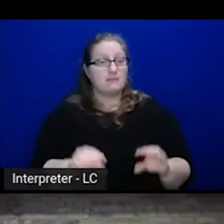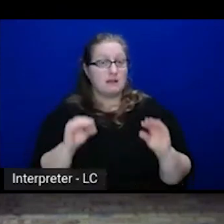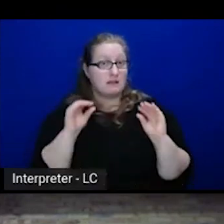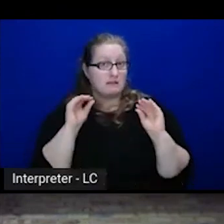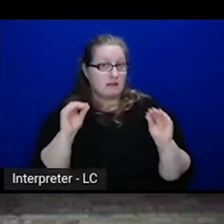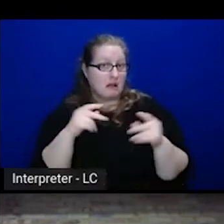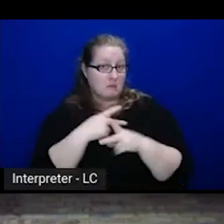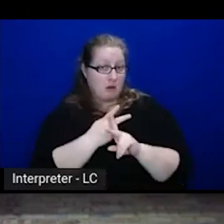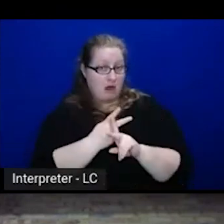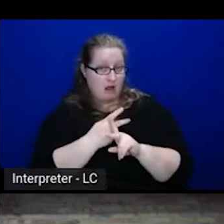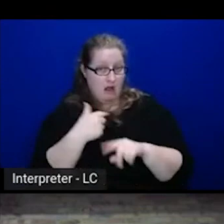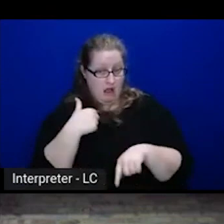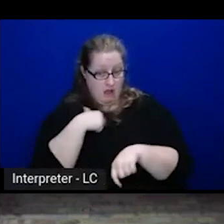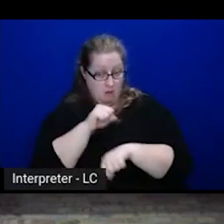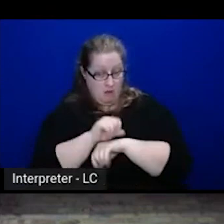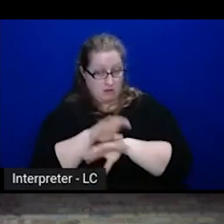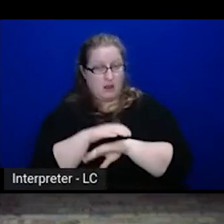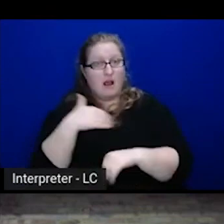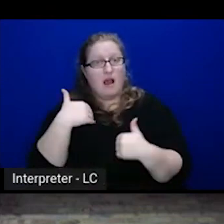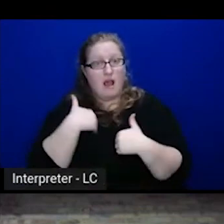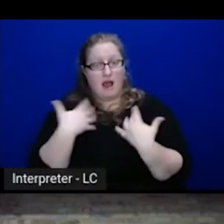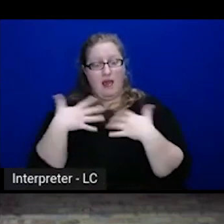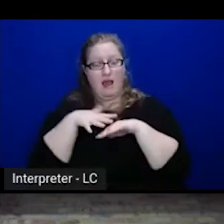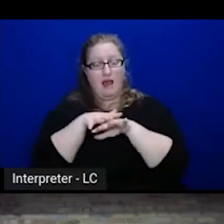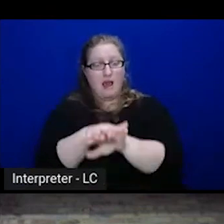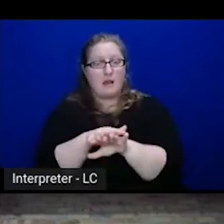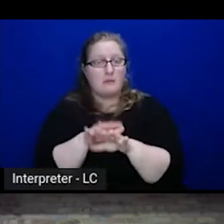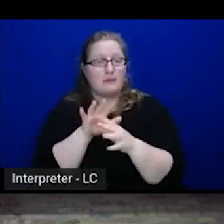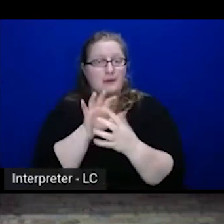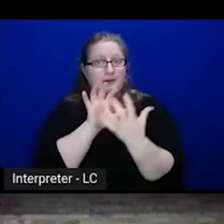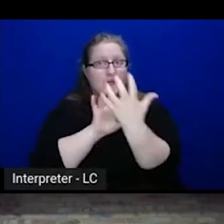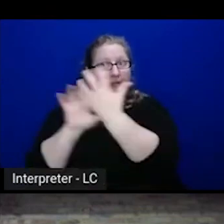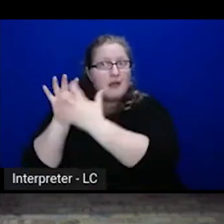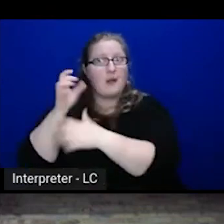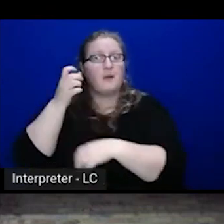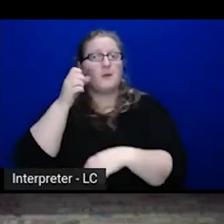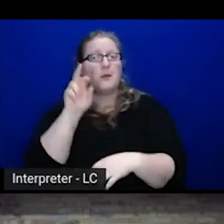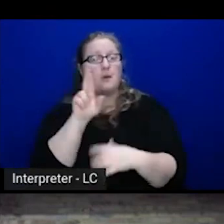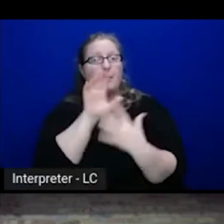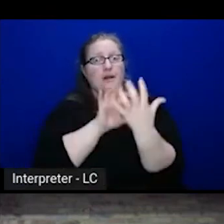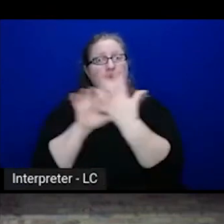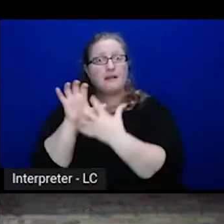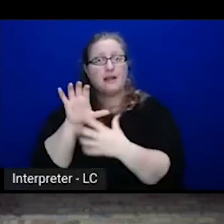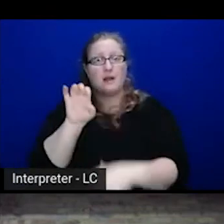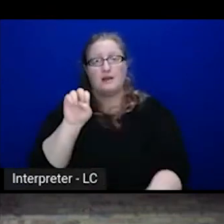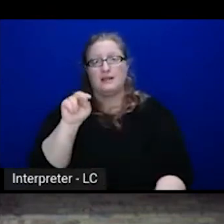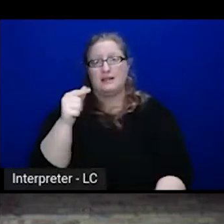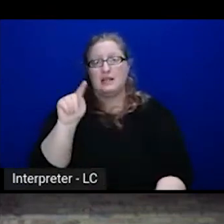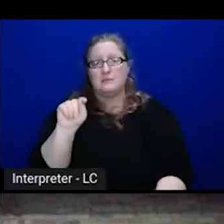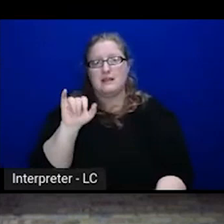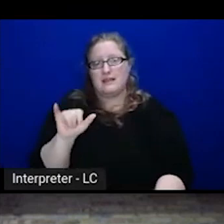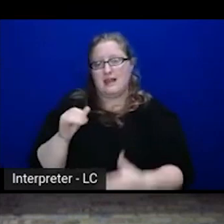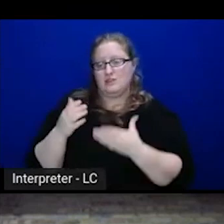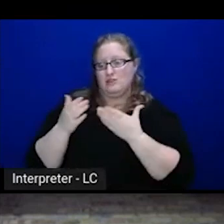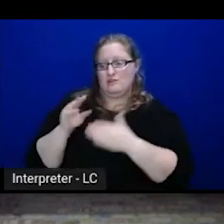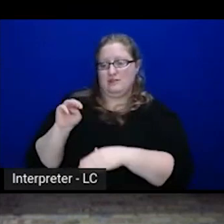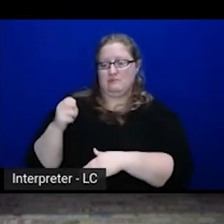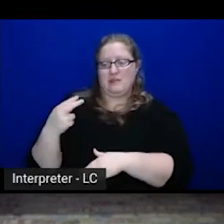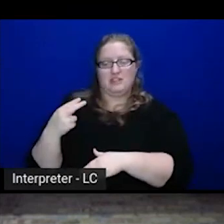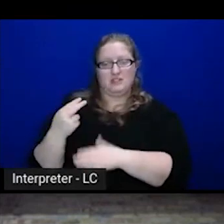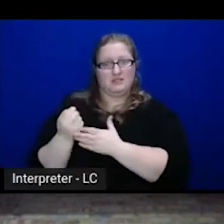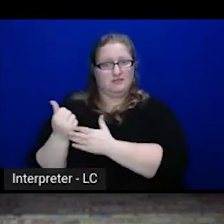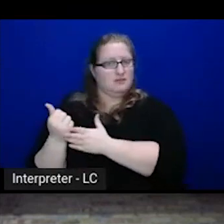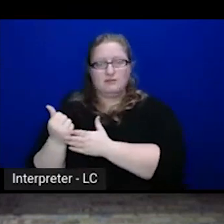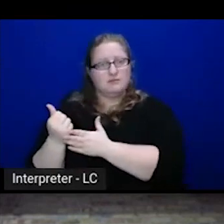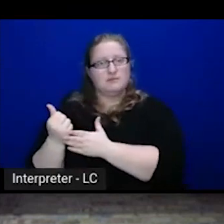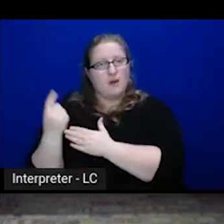that there's a hybrid cloud or go to cloud engagement where service mesh isn't part of the discussion. Right? So